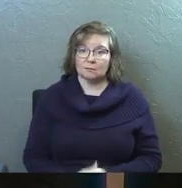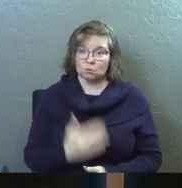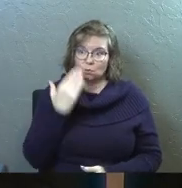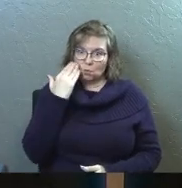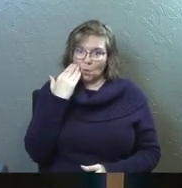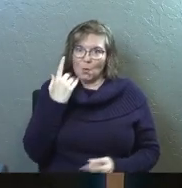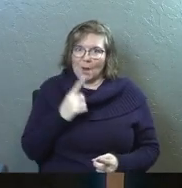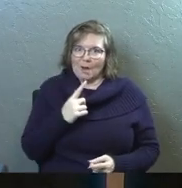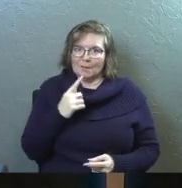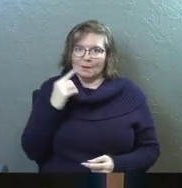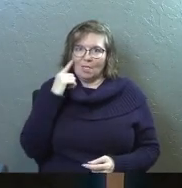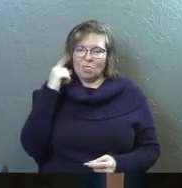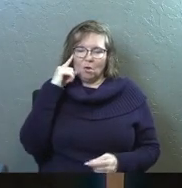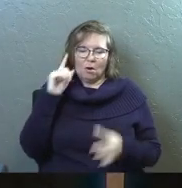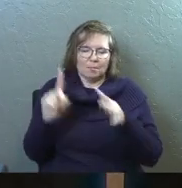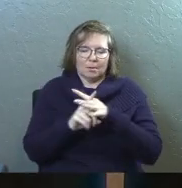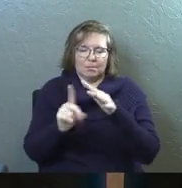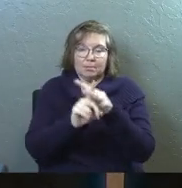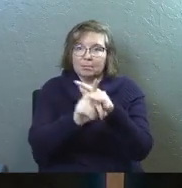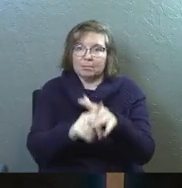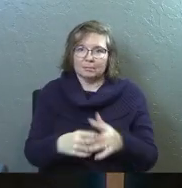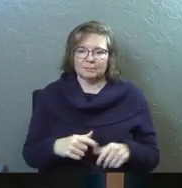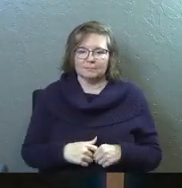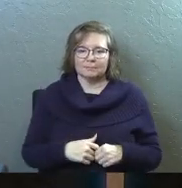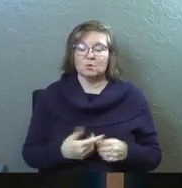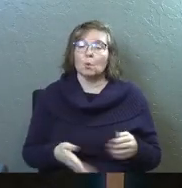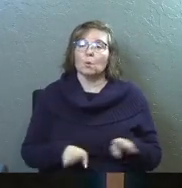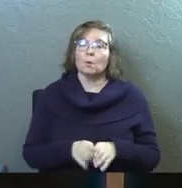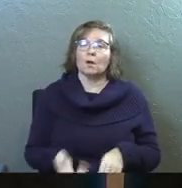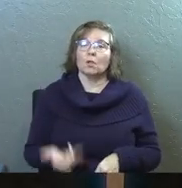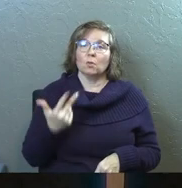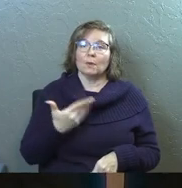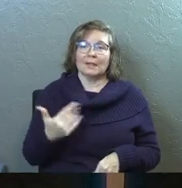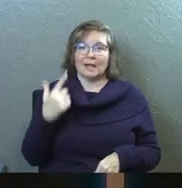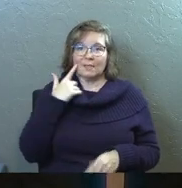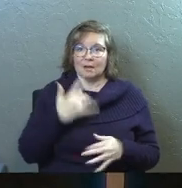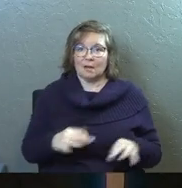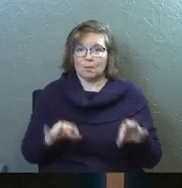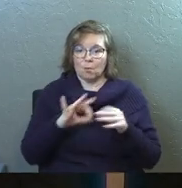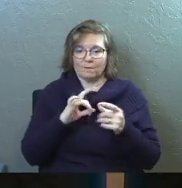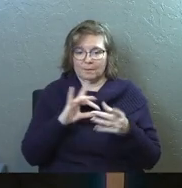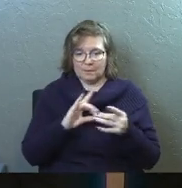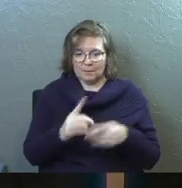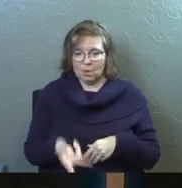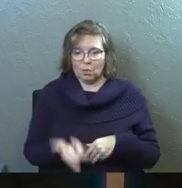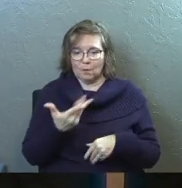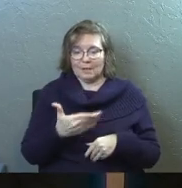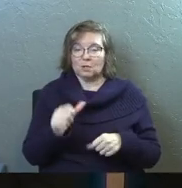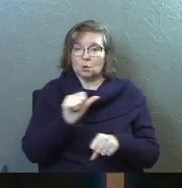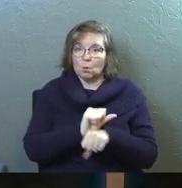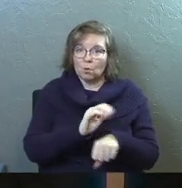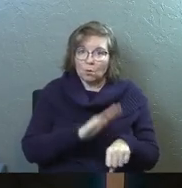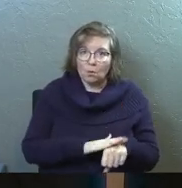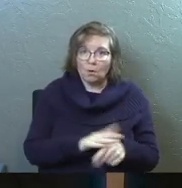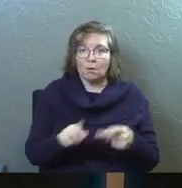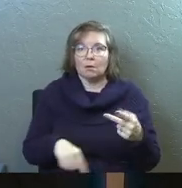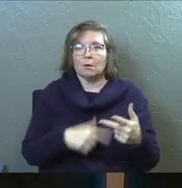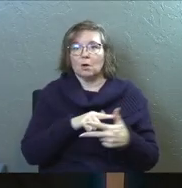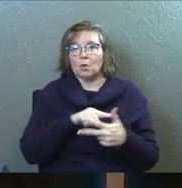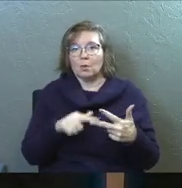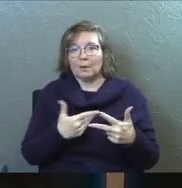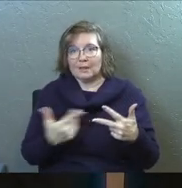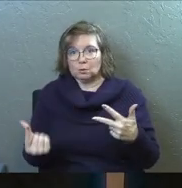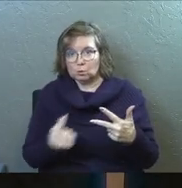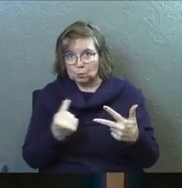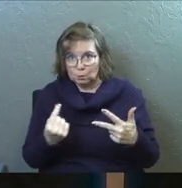Do you want more of them? So as we close, I've got three things that I think are important from this passage, three things to work on, three things to do, I think, from